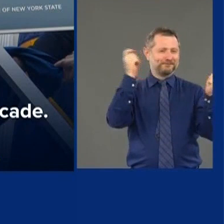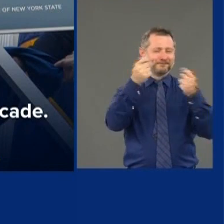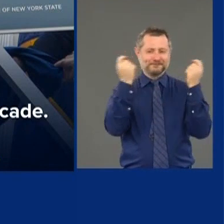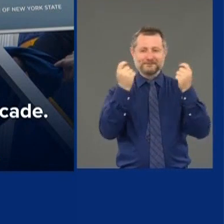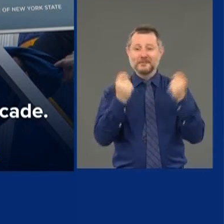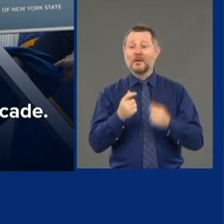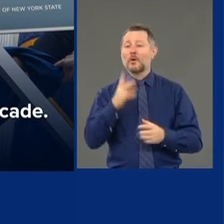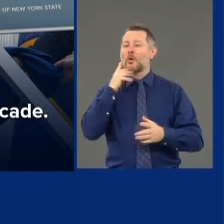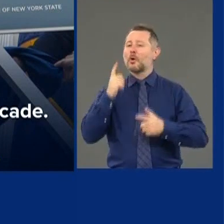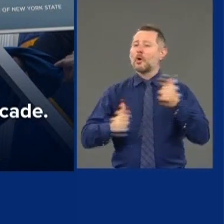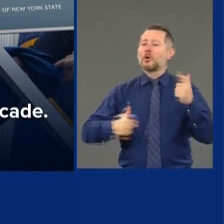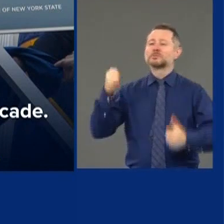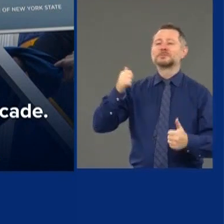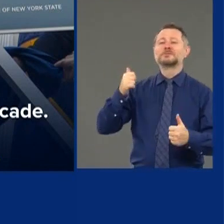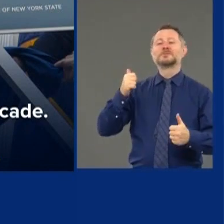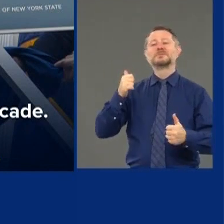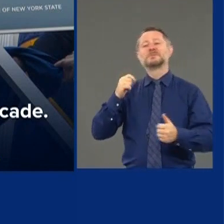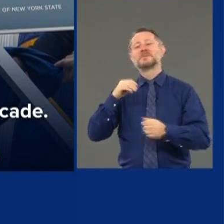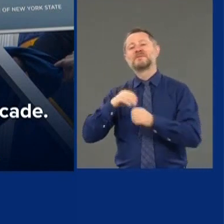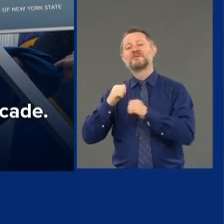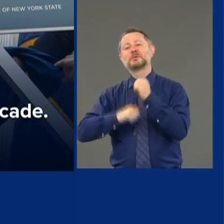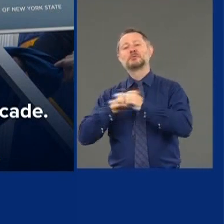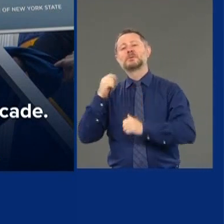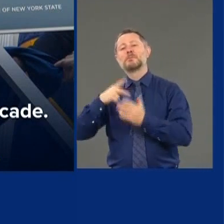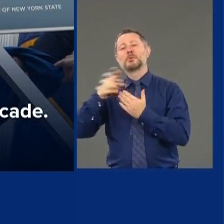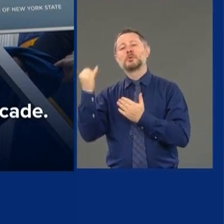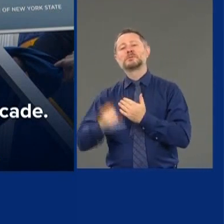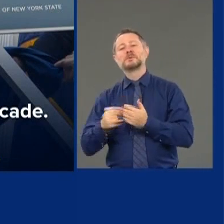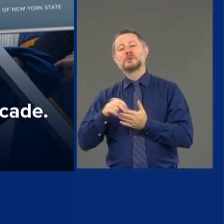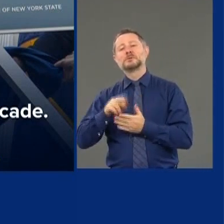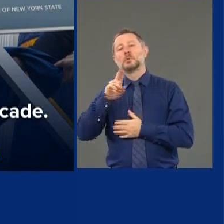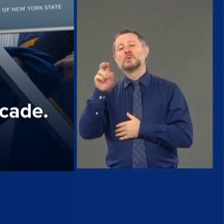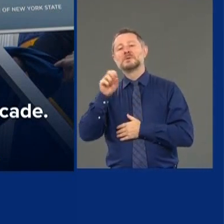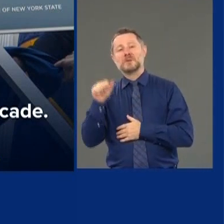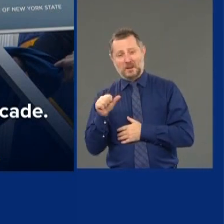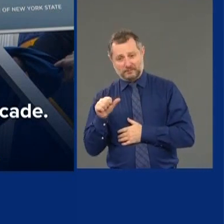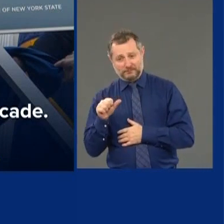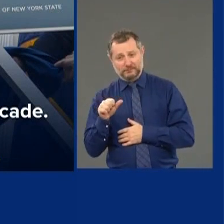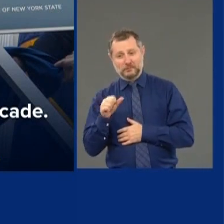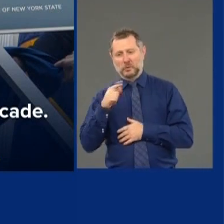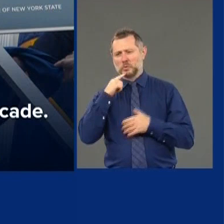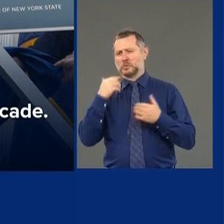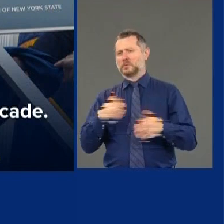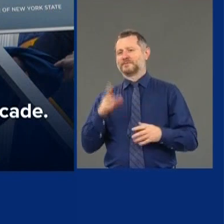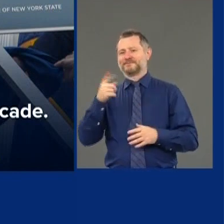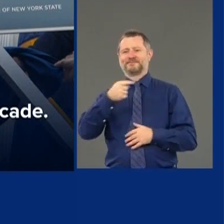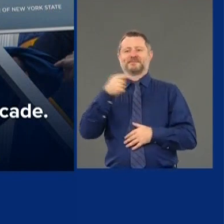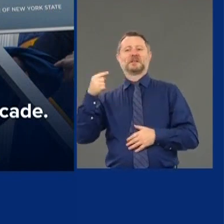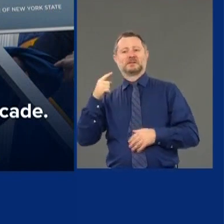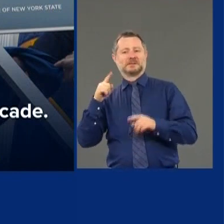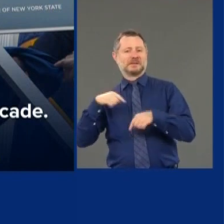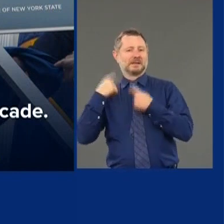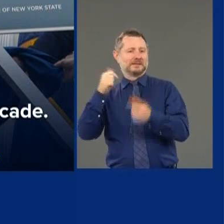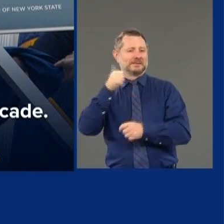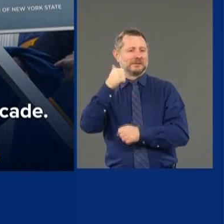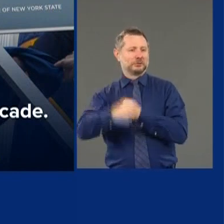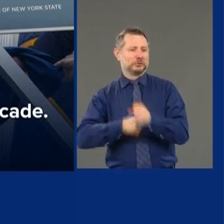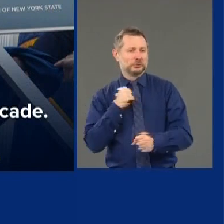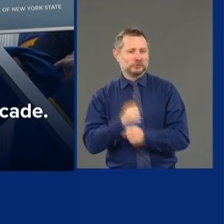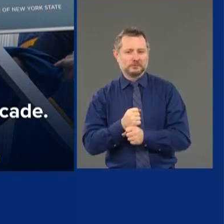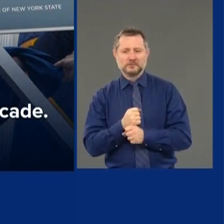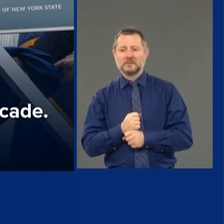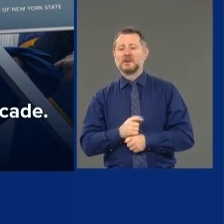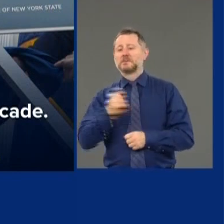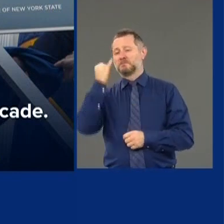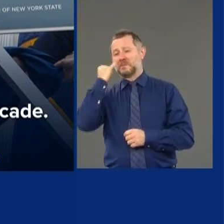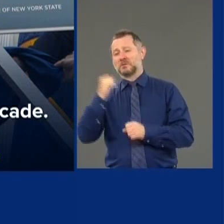infrastructure project in the United States in the past 10 years. Think about